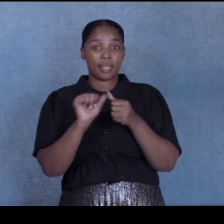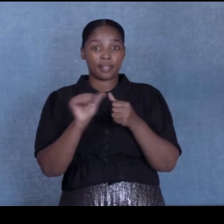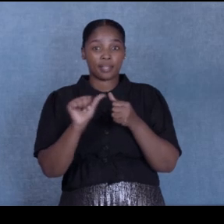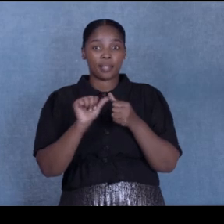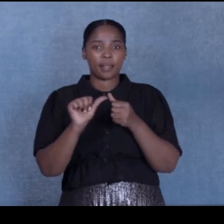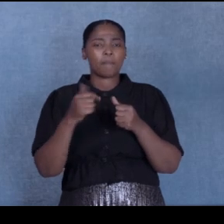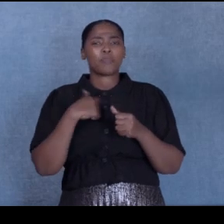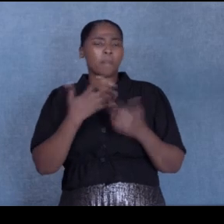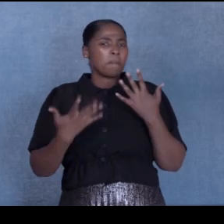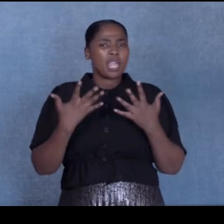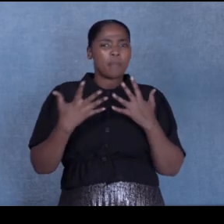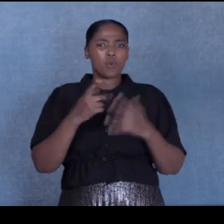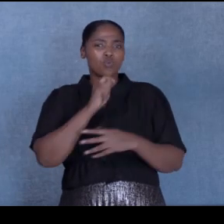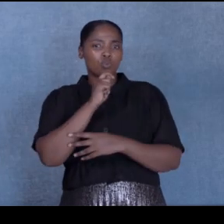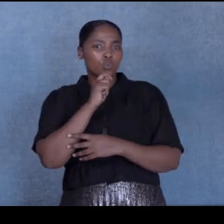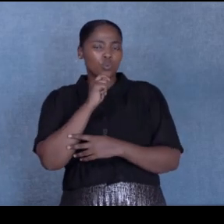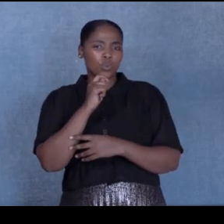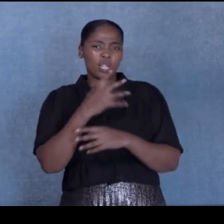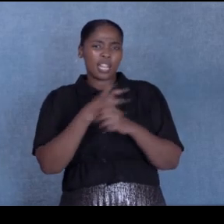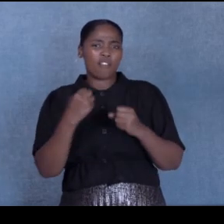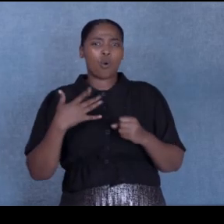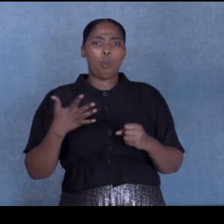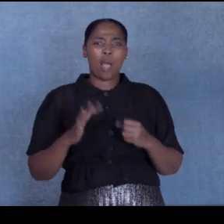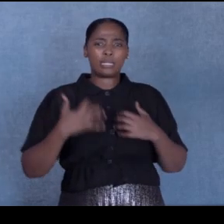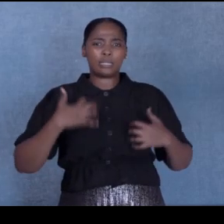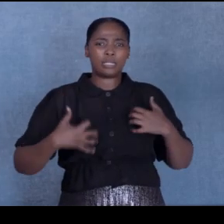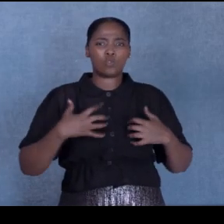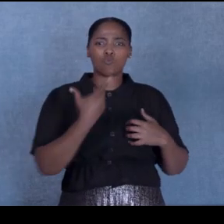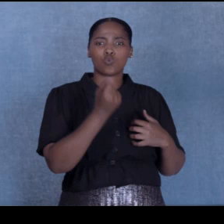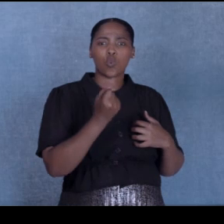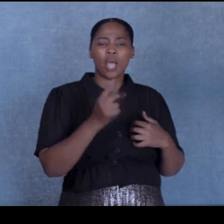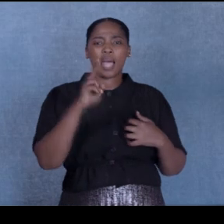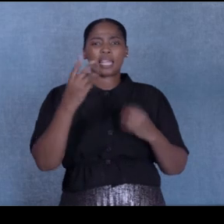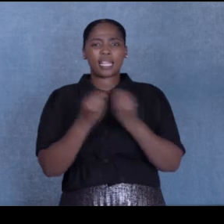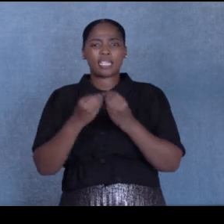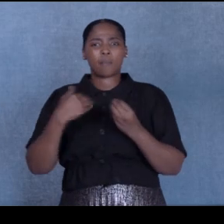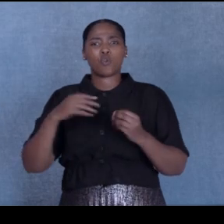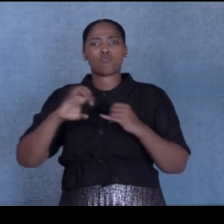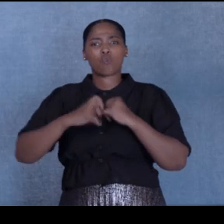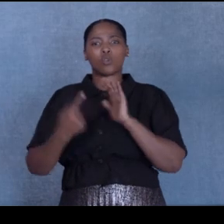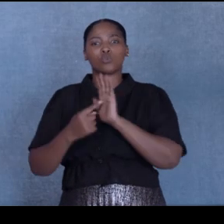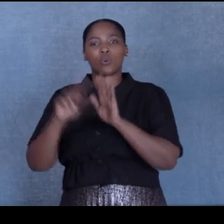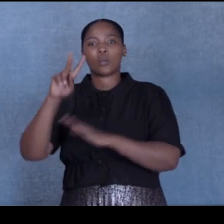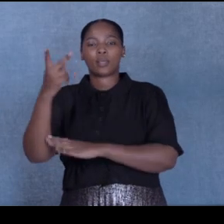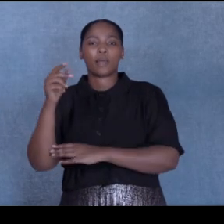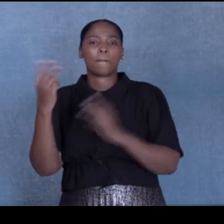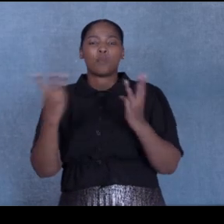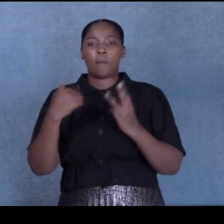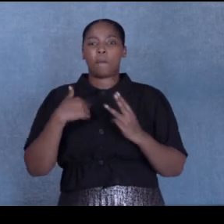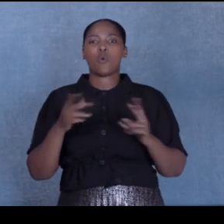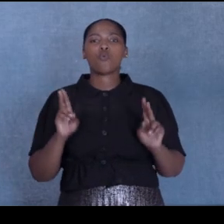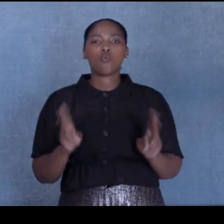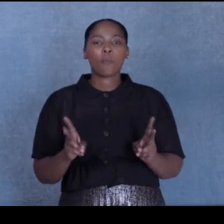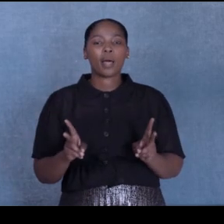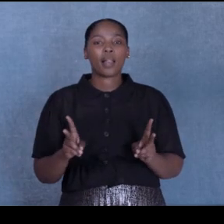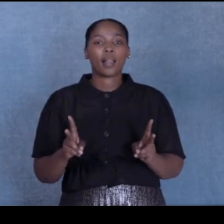have never ever wanted to do certain things to prove to other people that I'm normal. But in actual reality, I'm